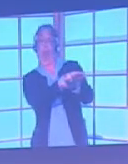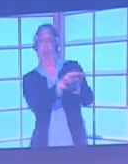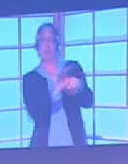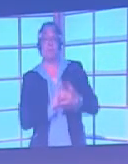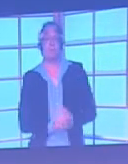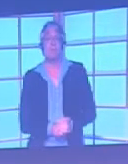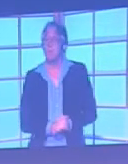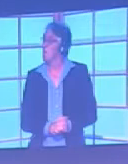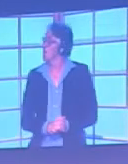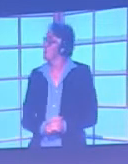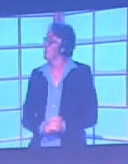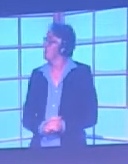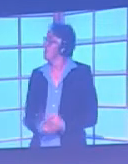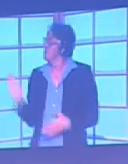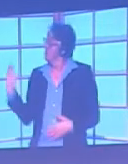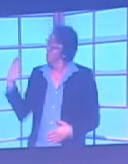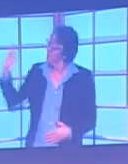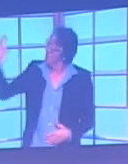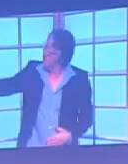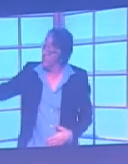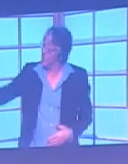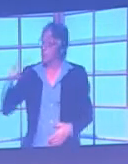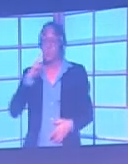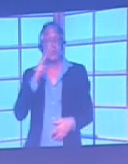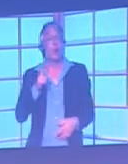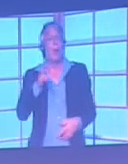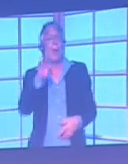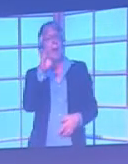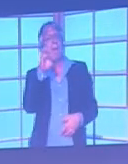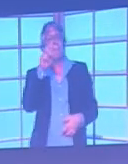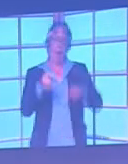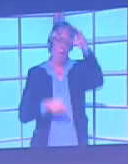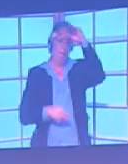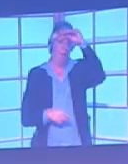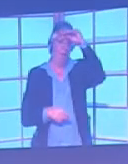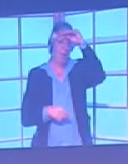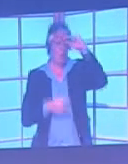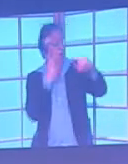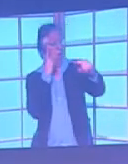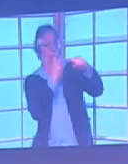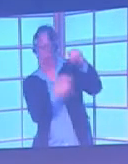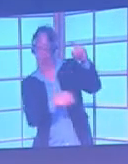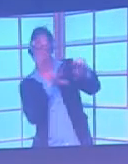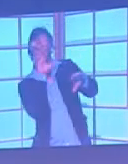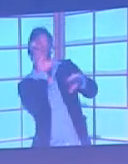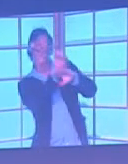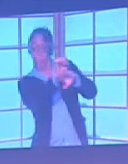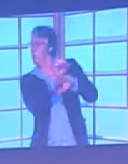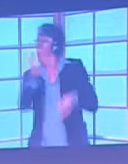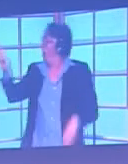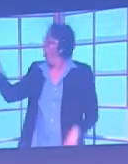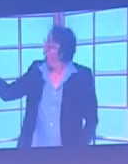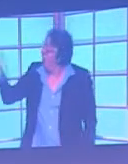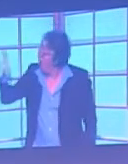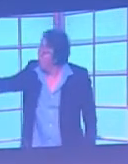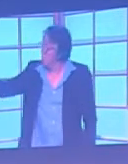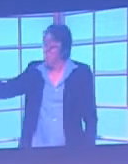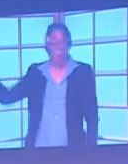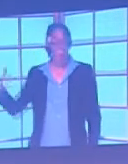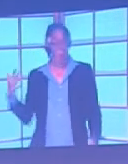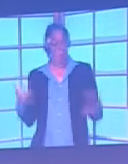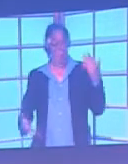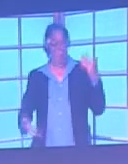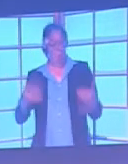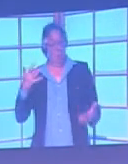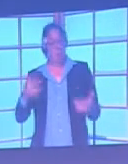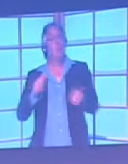You can see in the image on the left that the pink man is very difficult to spot in the image on the right. You might think this wouldn't come up in a